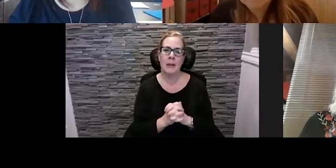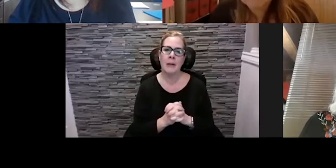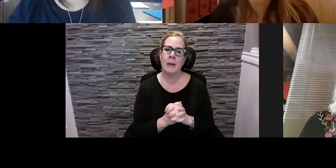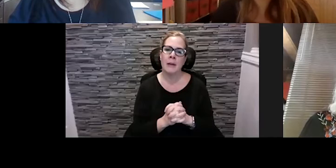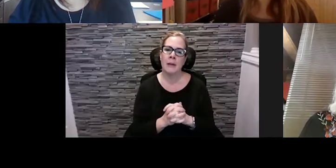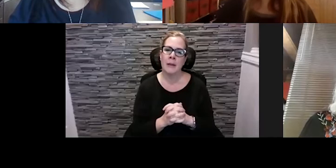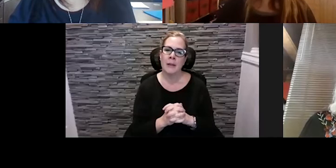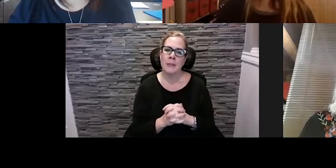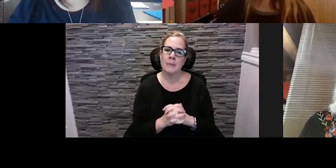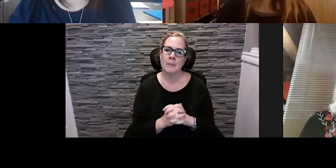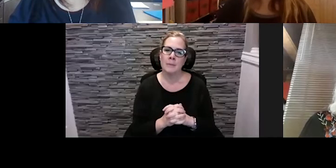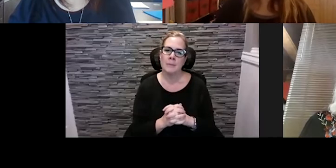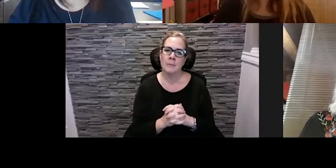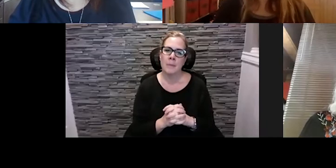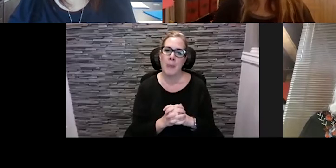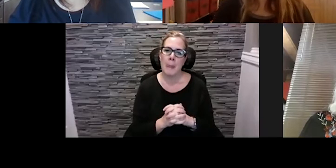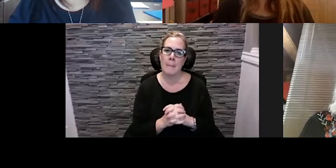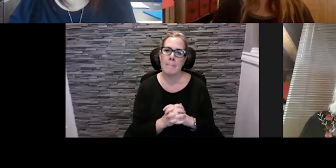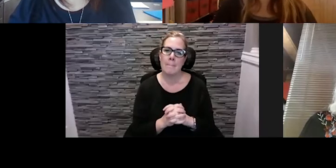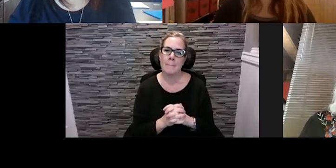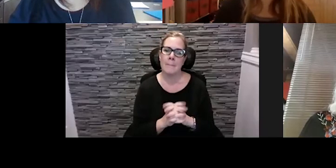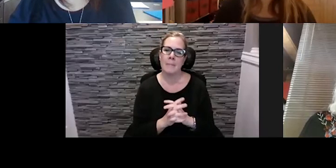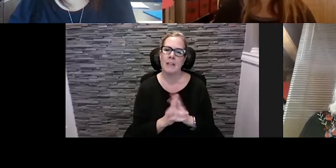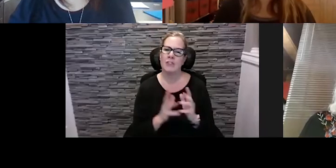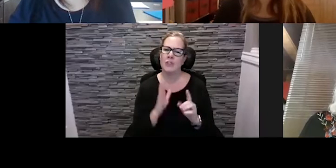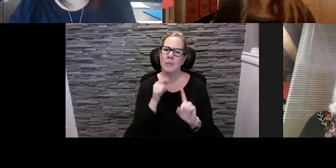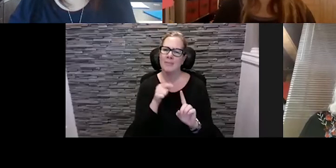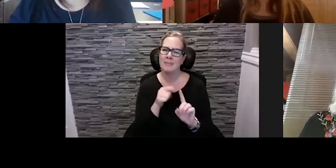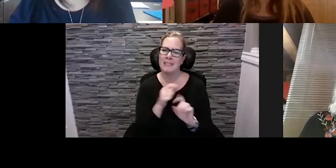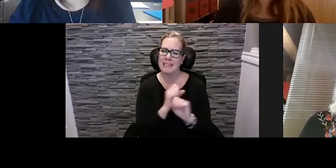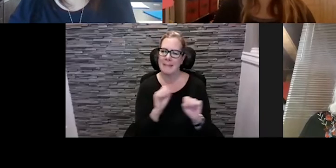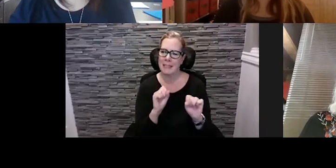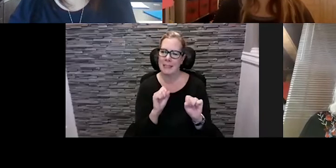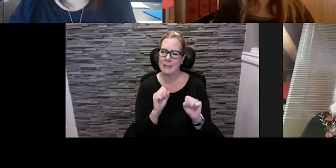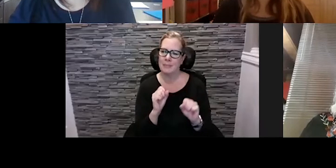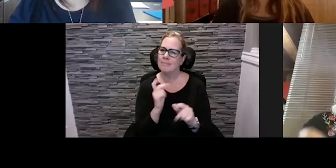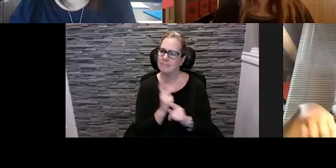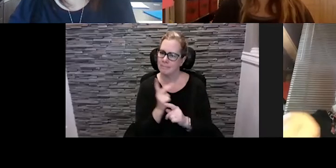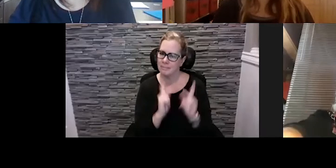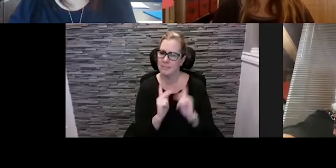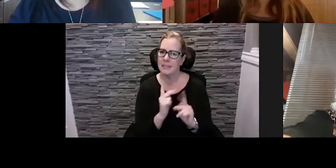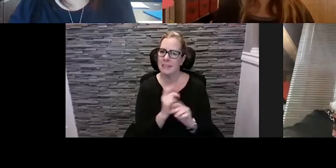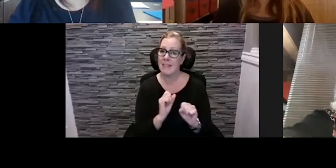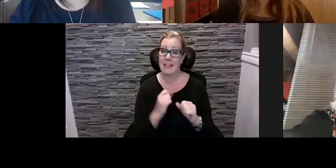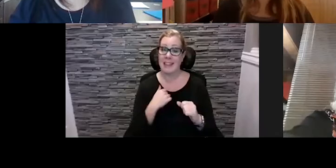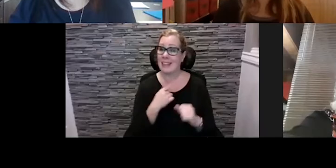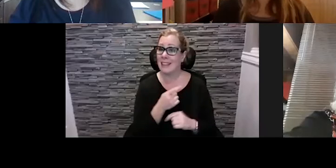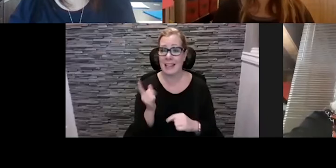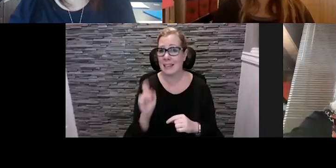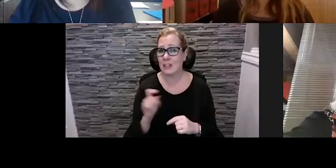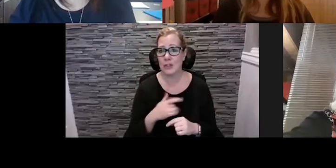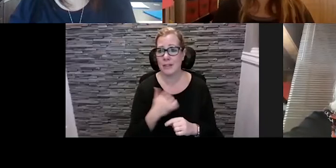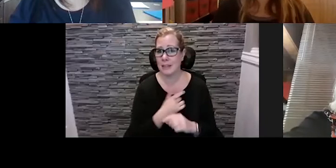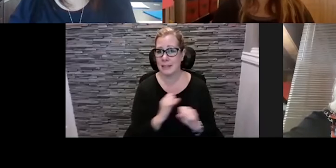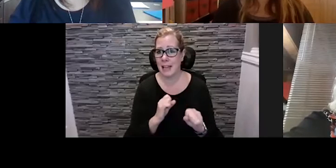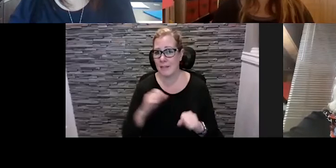speaking into safety and you said patty you know like keeping people safe and that feeling of safety and so um you know and paul if you're on the call feel